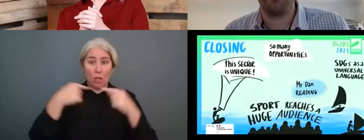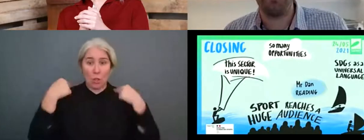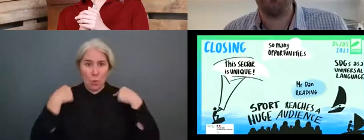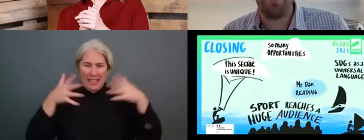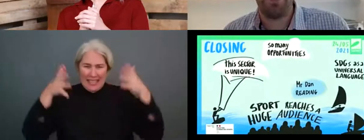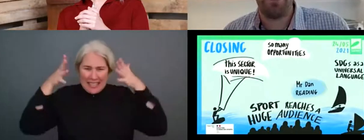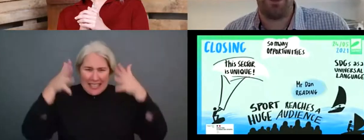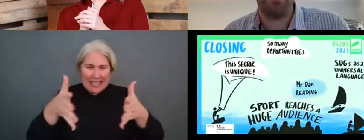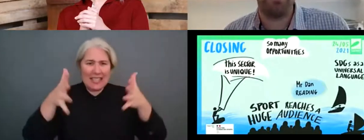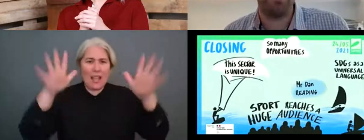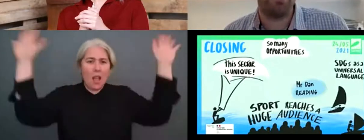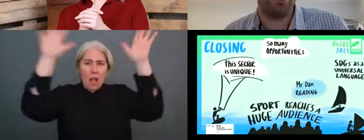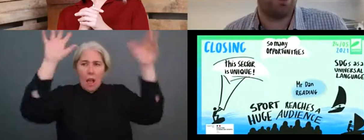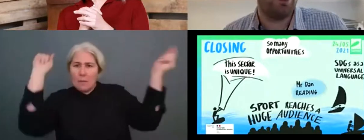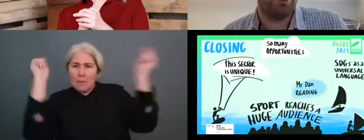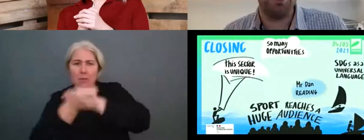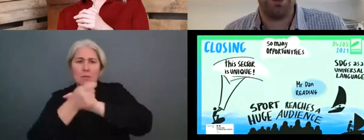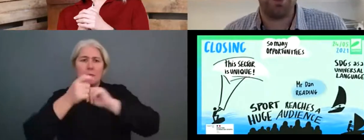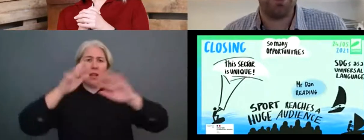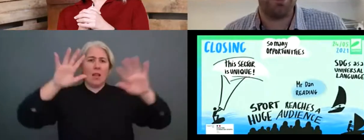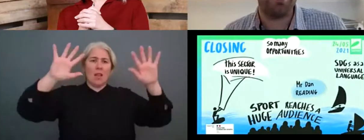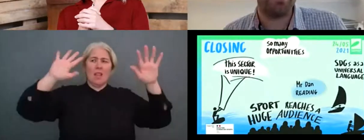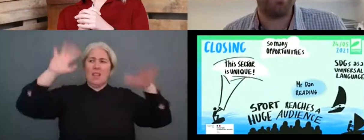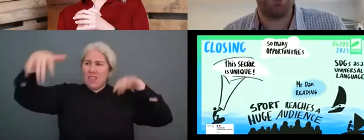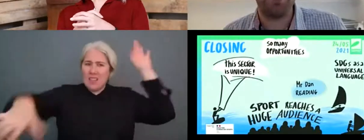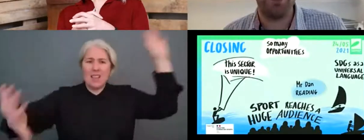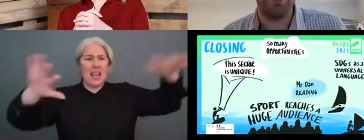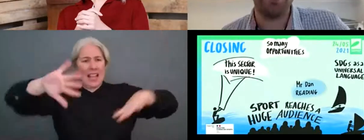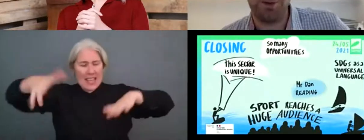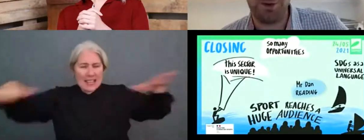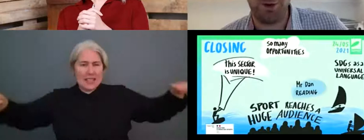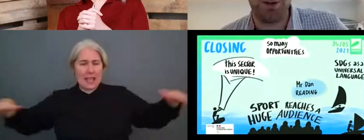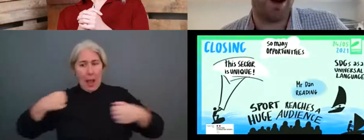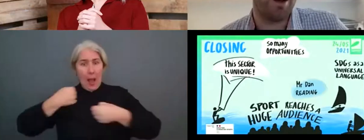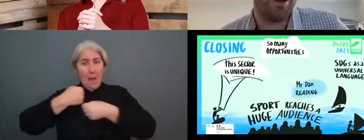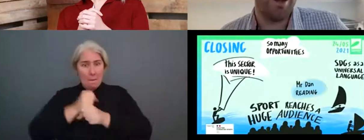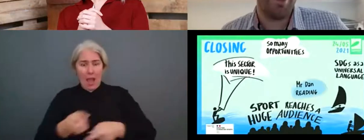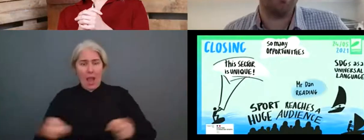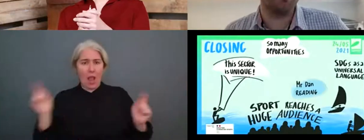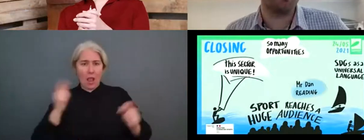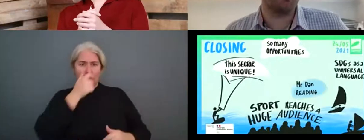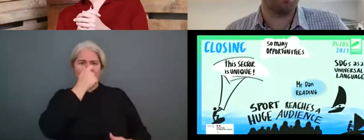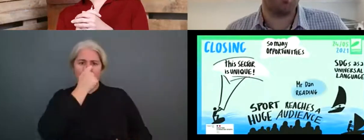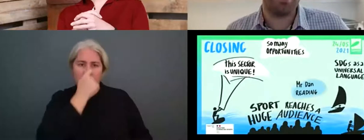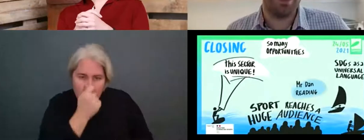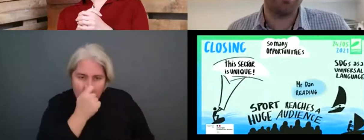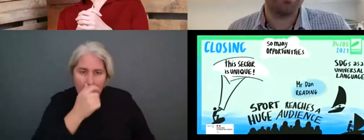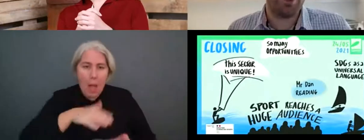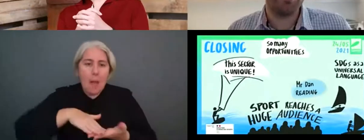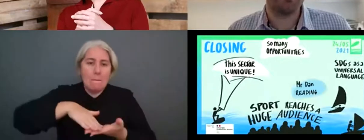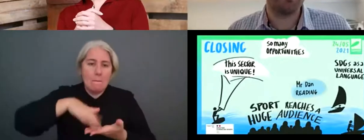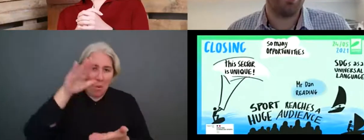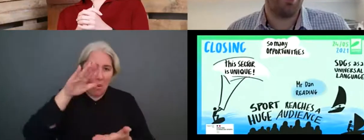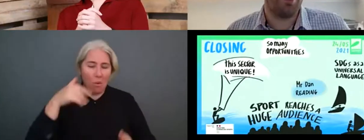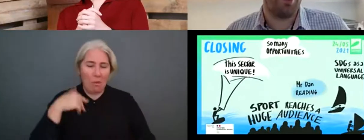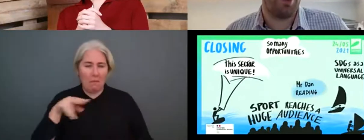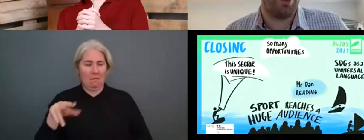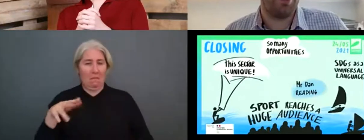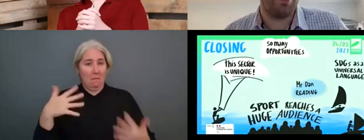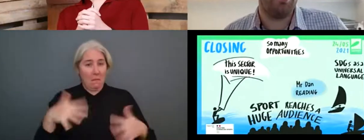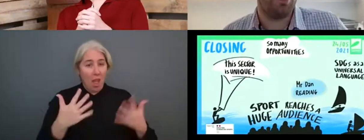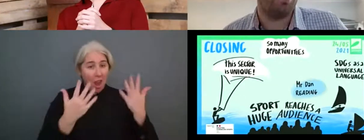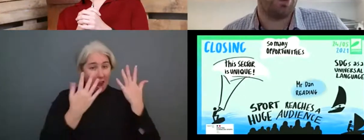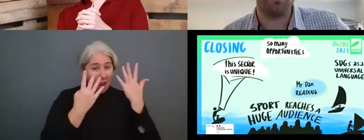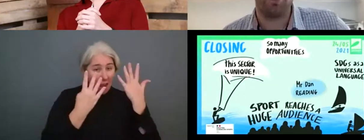the customer. And, you know, there's this expression, the customer's always right. And where we have such, uh,